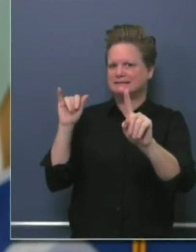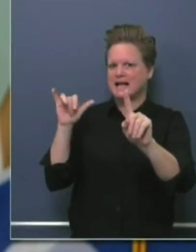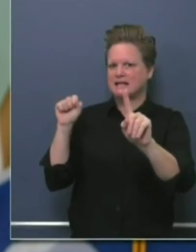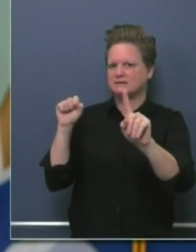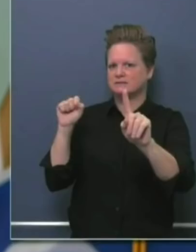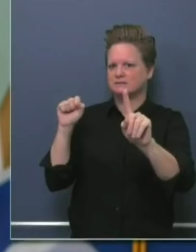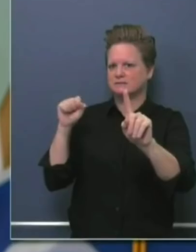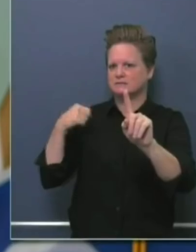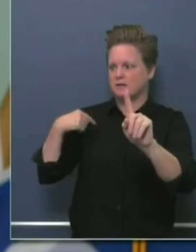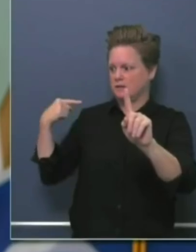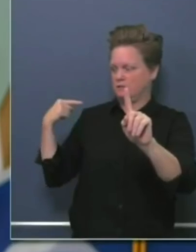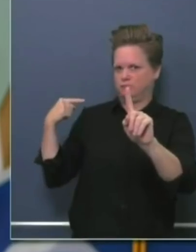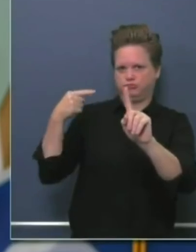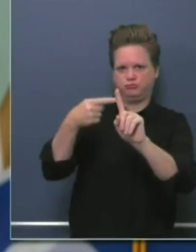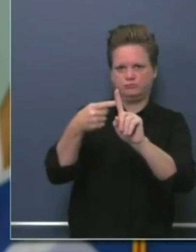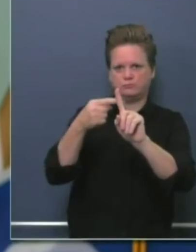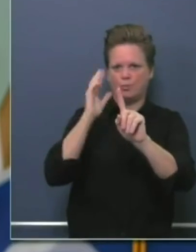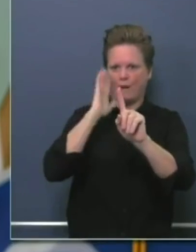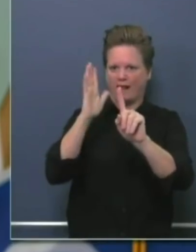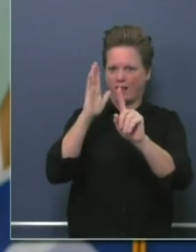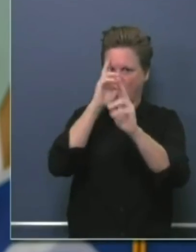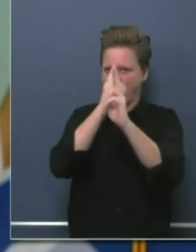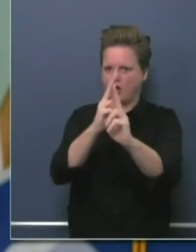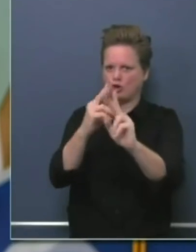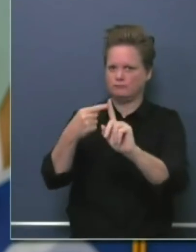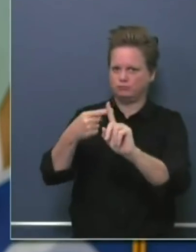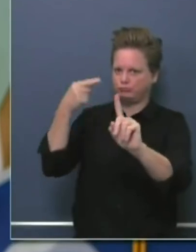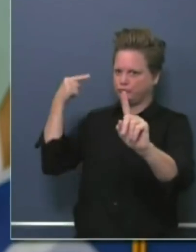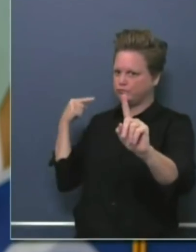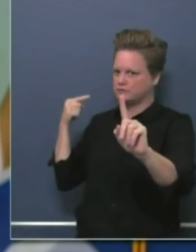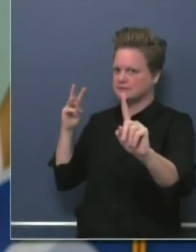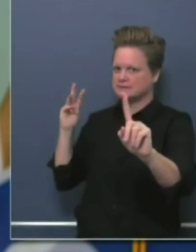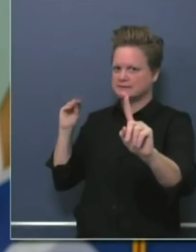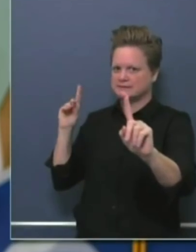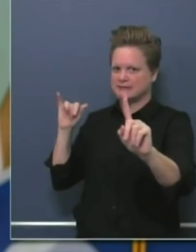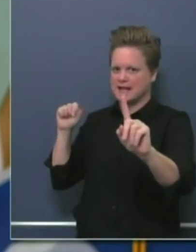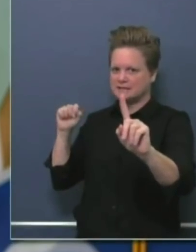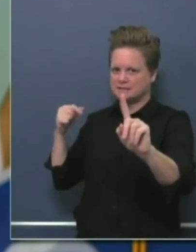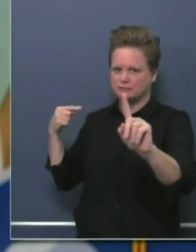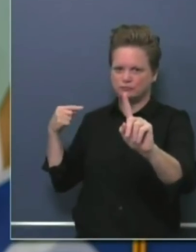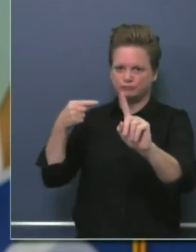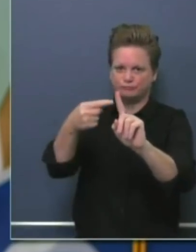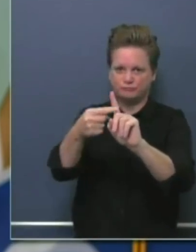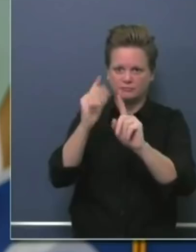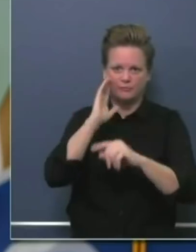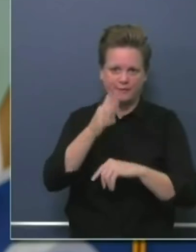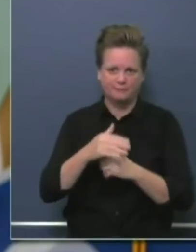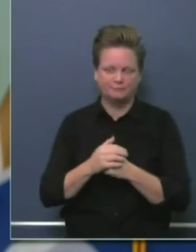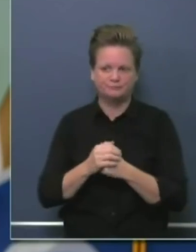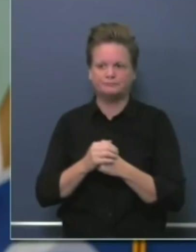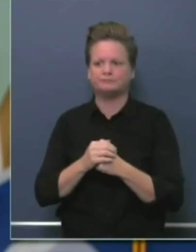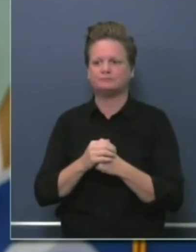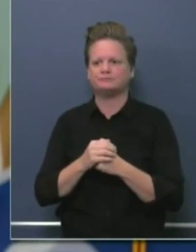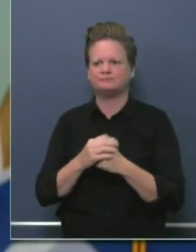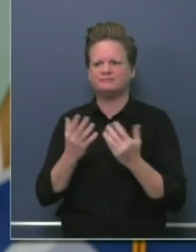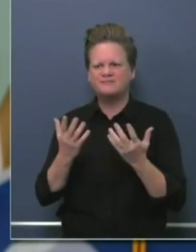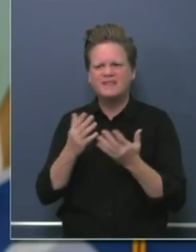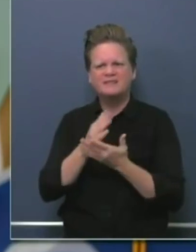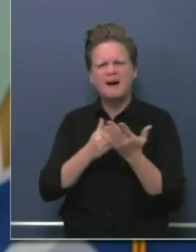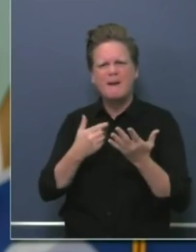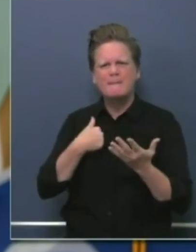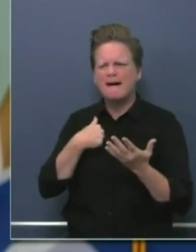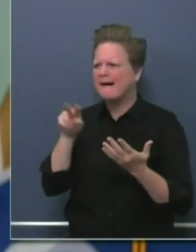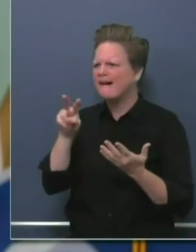calm and relief to our health care workers that were otherwise scratching their head wondering why they weren't part of some of these